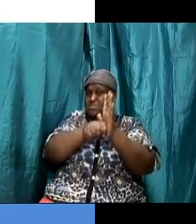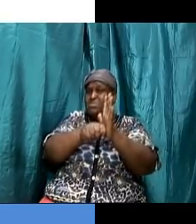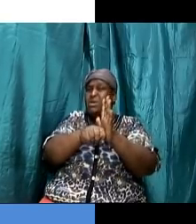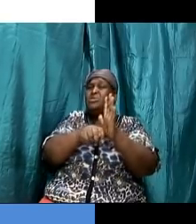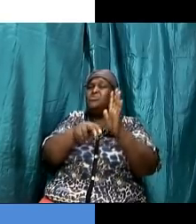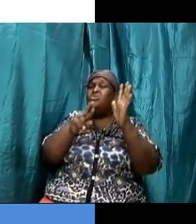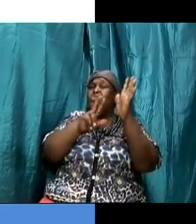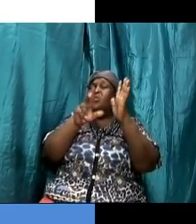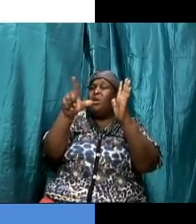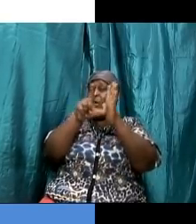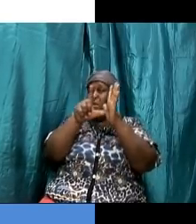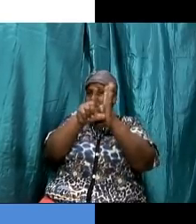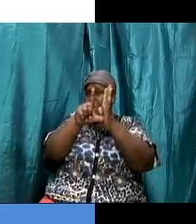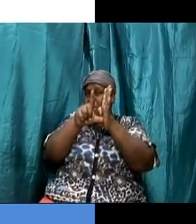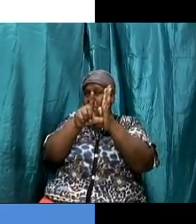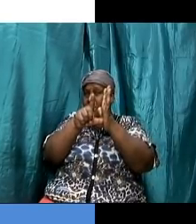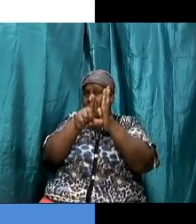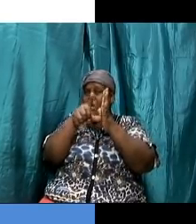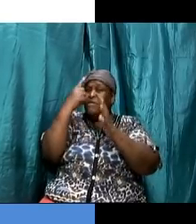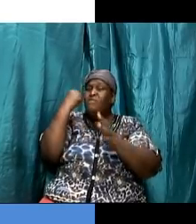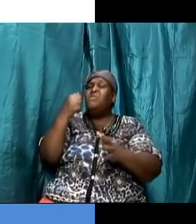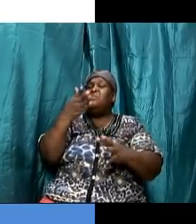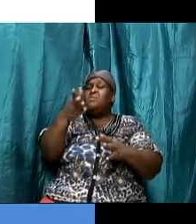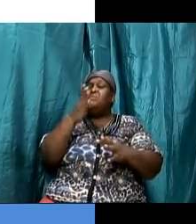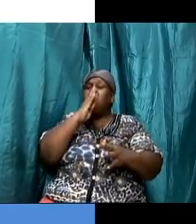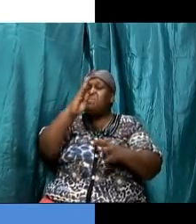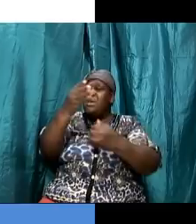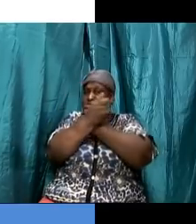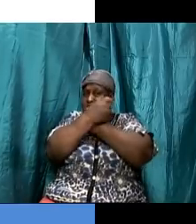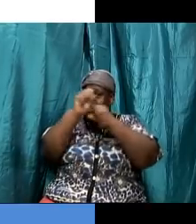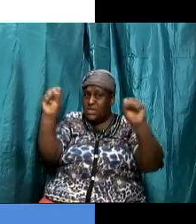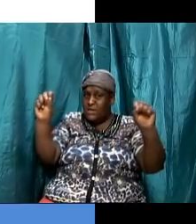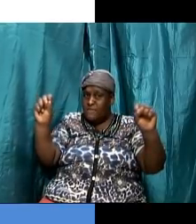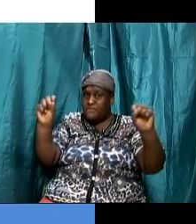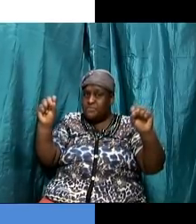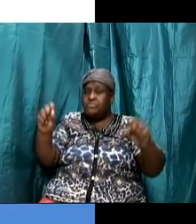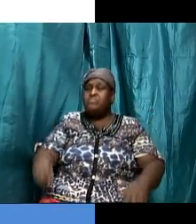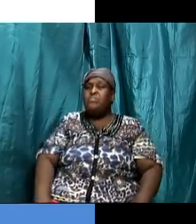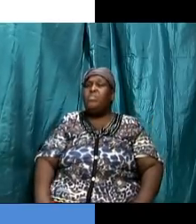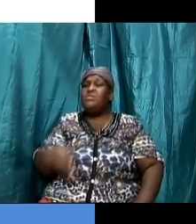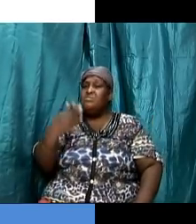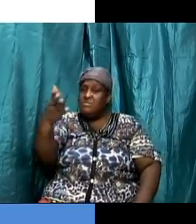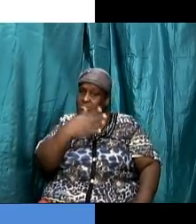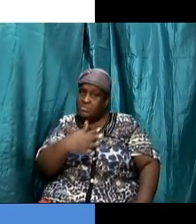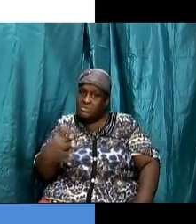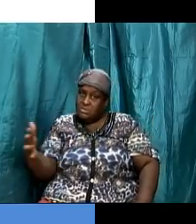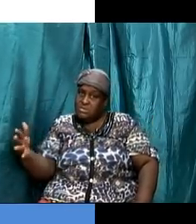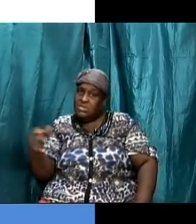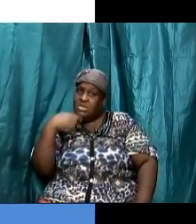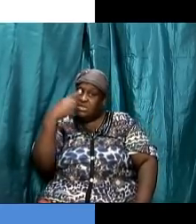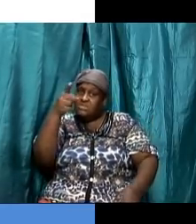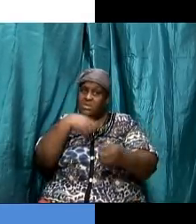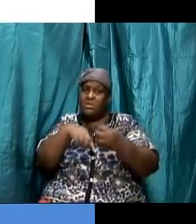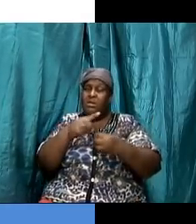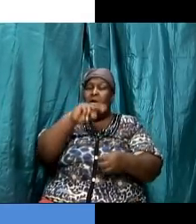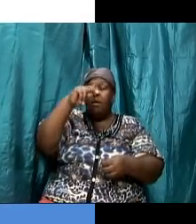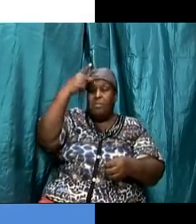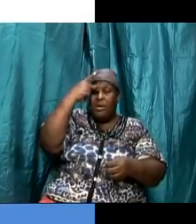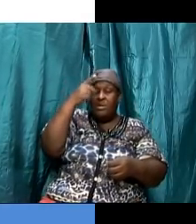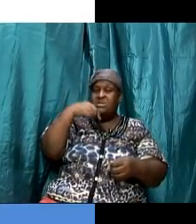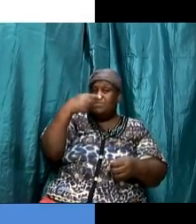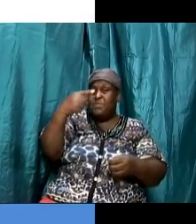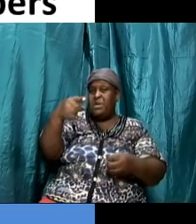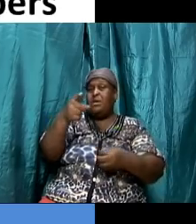amen and these things that he was talking about paul talk about them